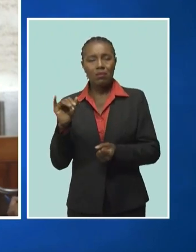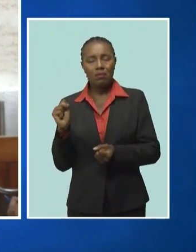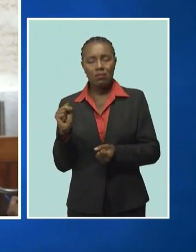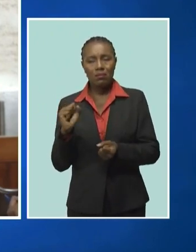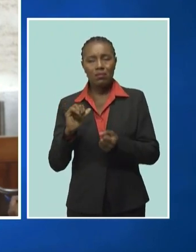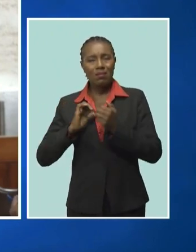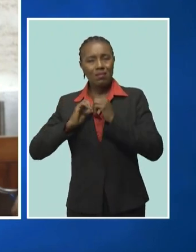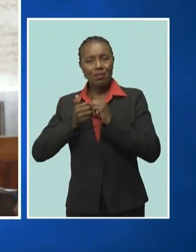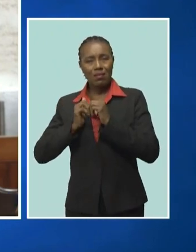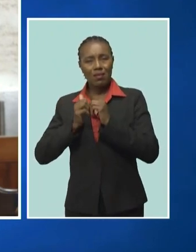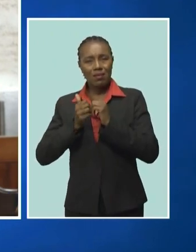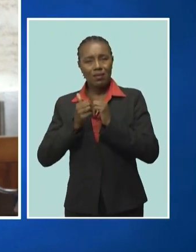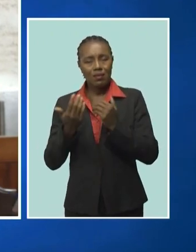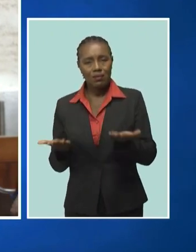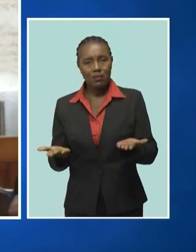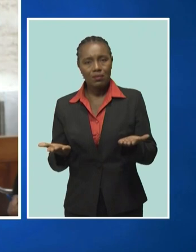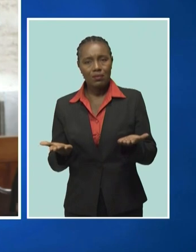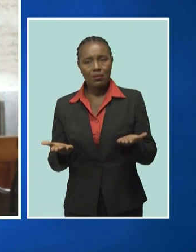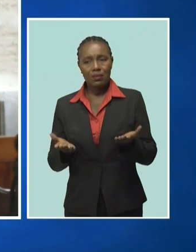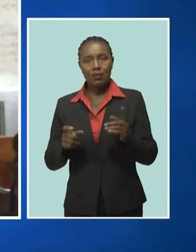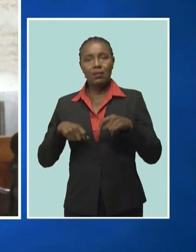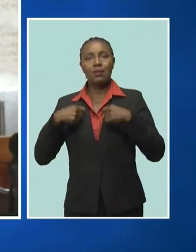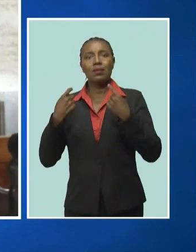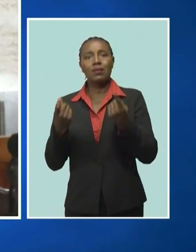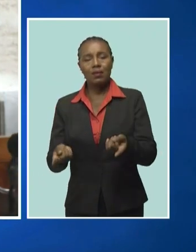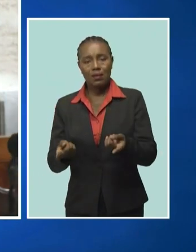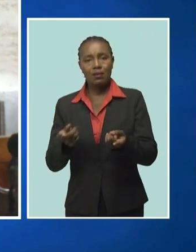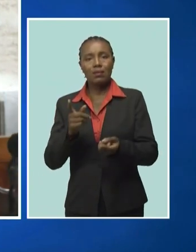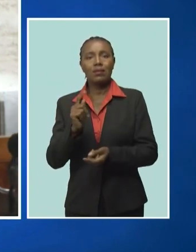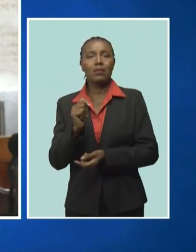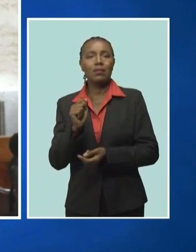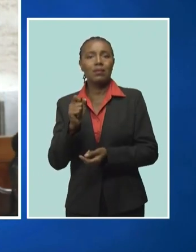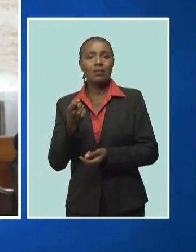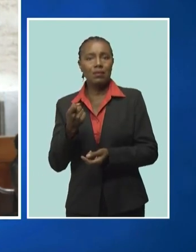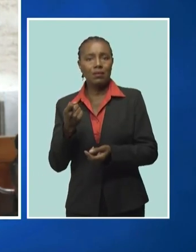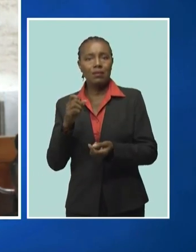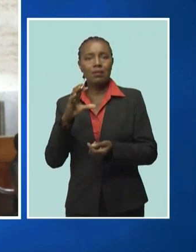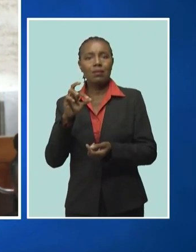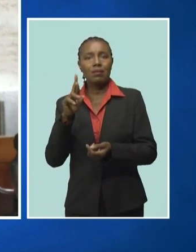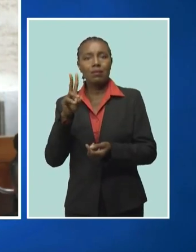Give us the tax credit for the pensions